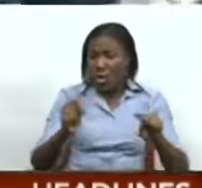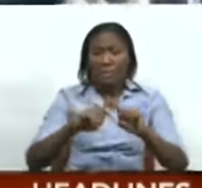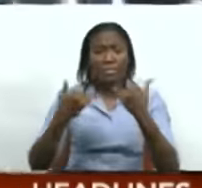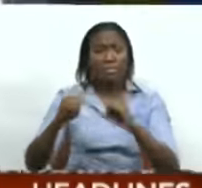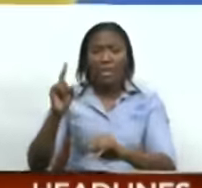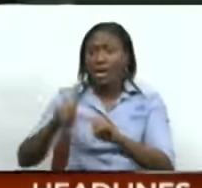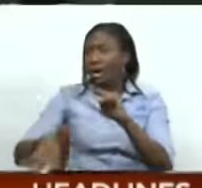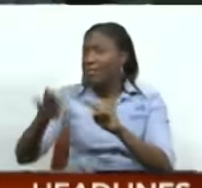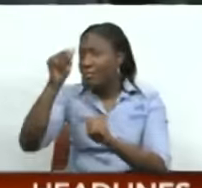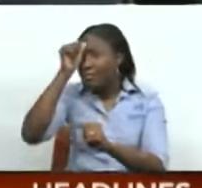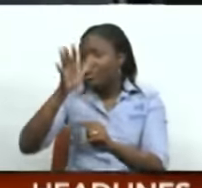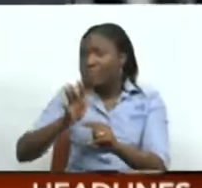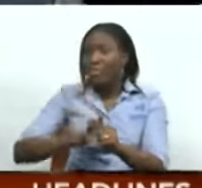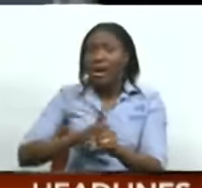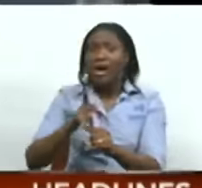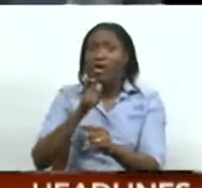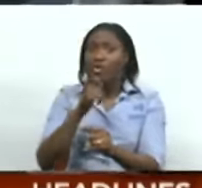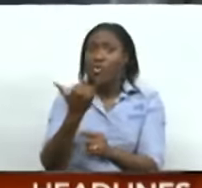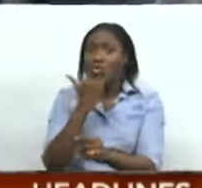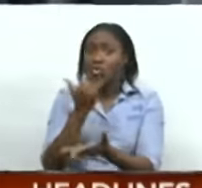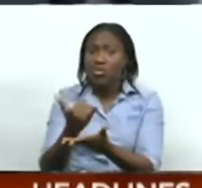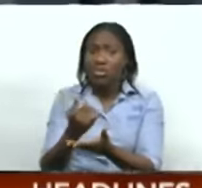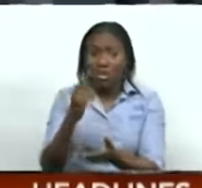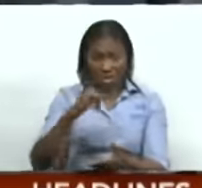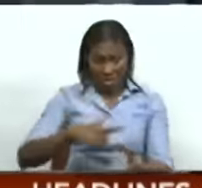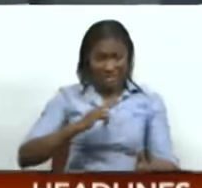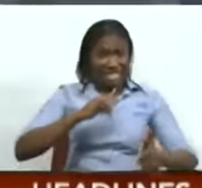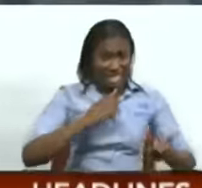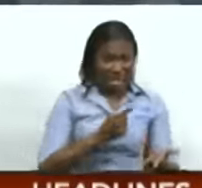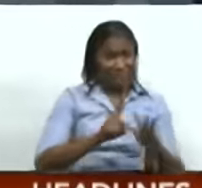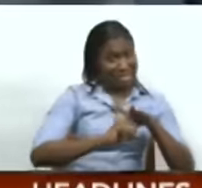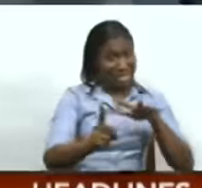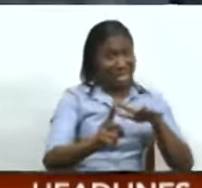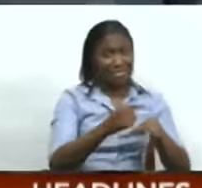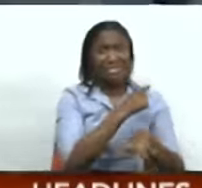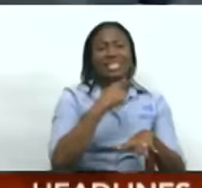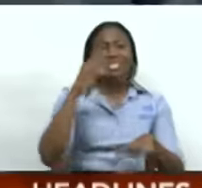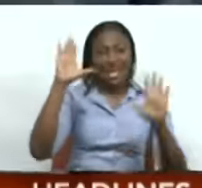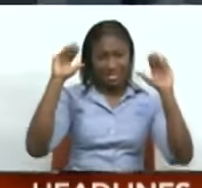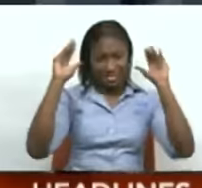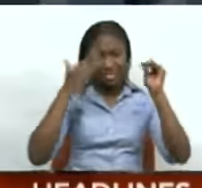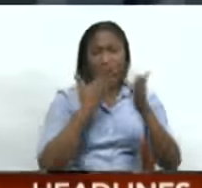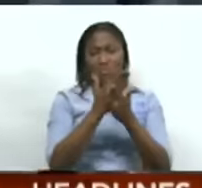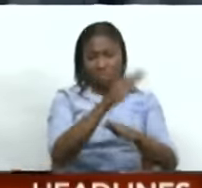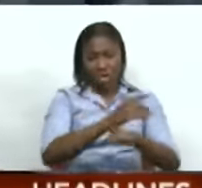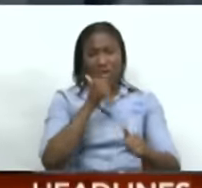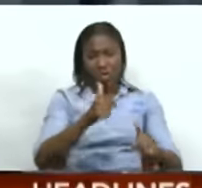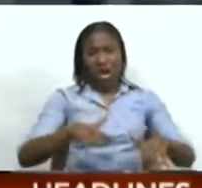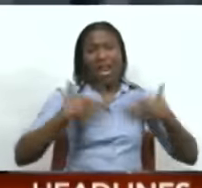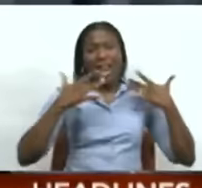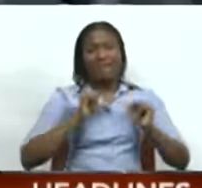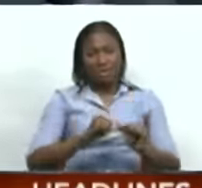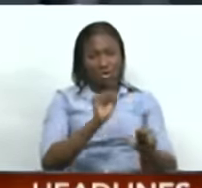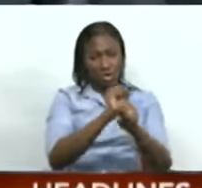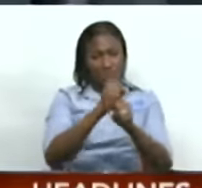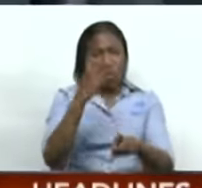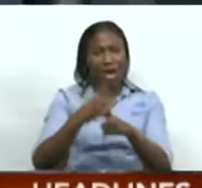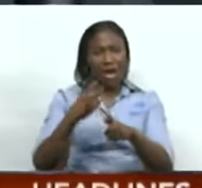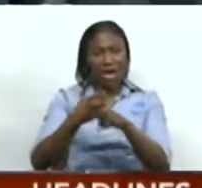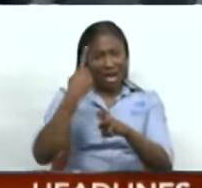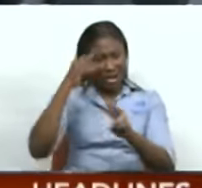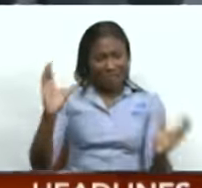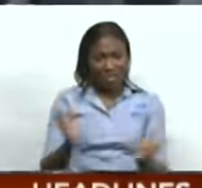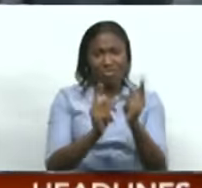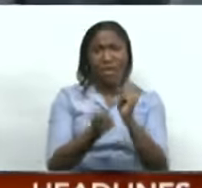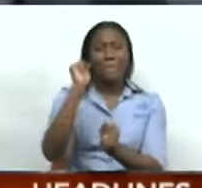behind bars. You must be disappointed he escaped. God bless you, gentlemen. Have a great day, a great life, and let's continue to work hard to lift